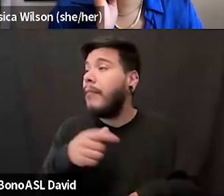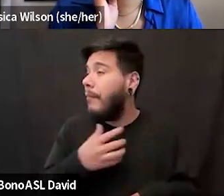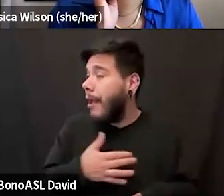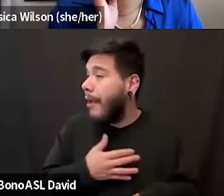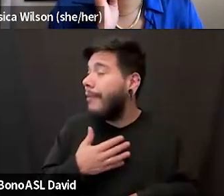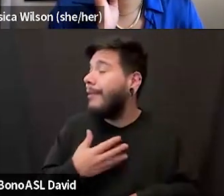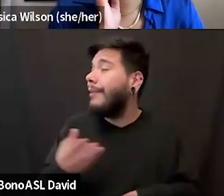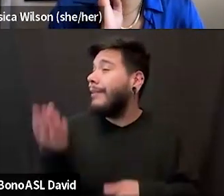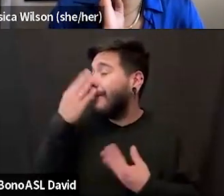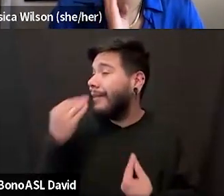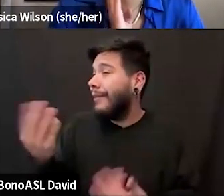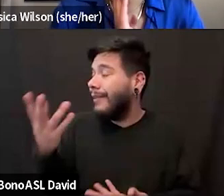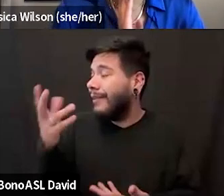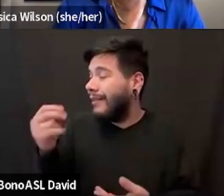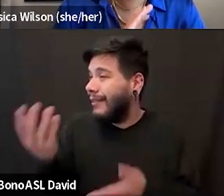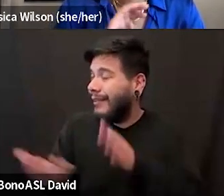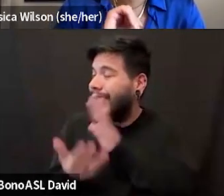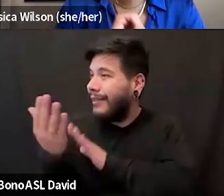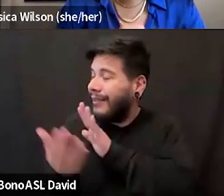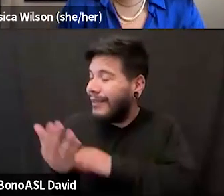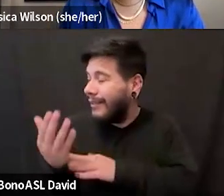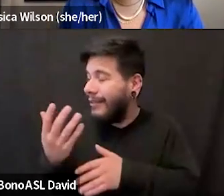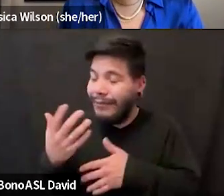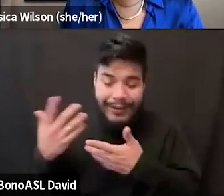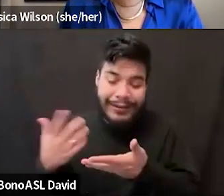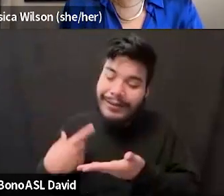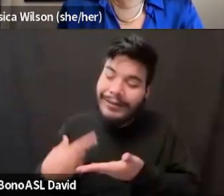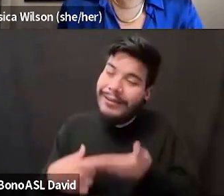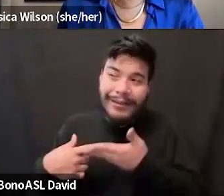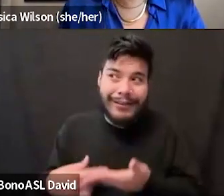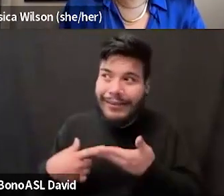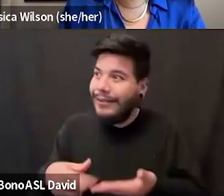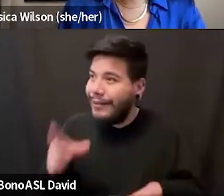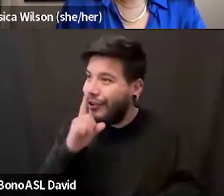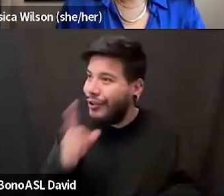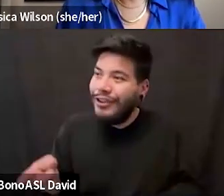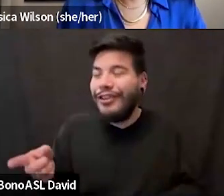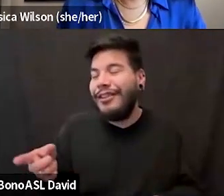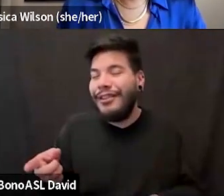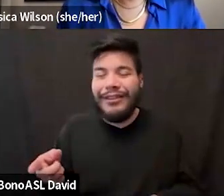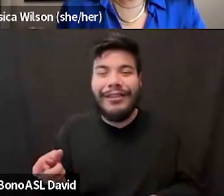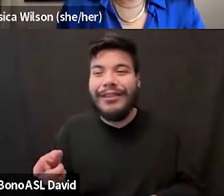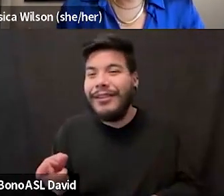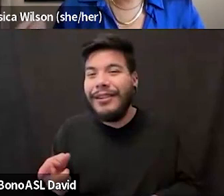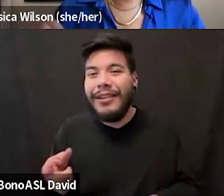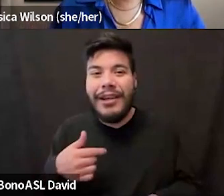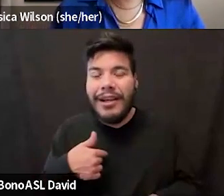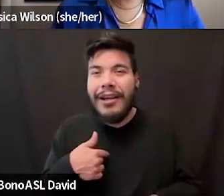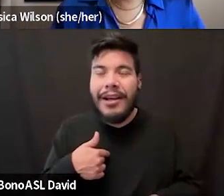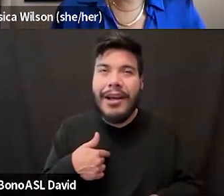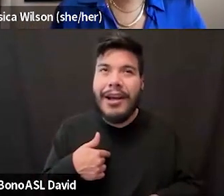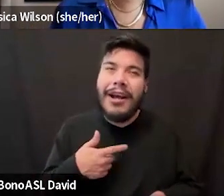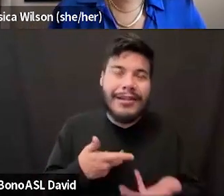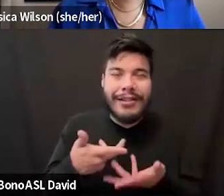to your face. So let's just have this conversation. Uh, let's do it. And then I was hemming and hawing with